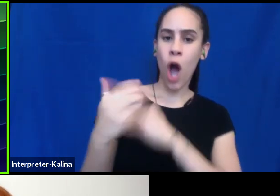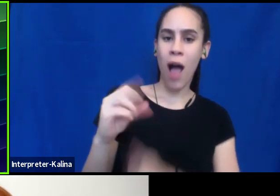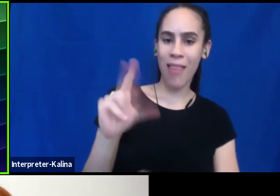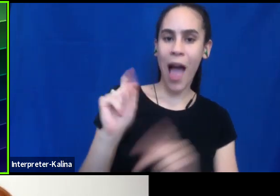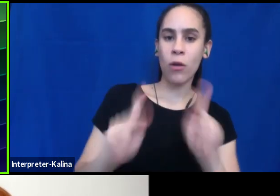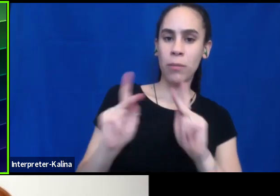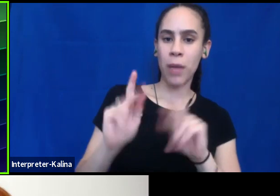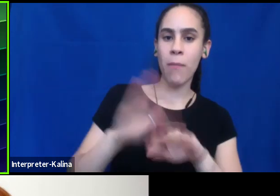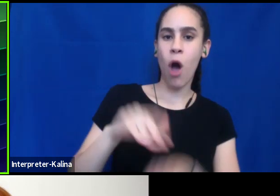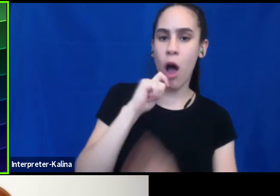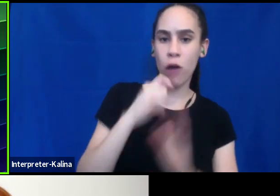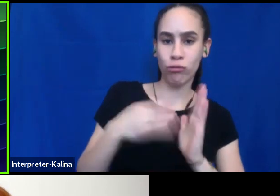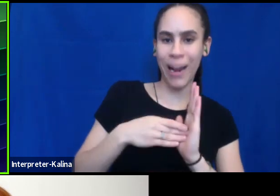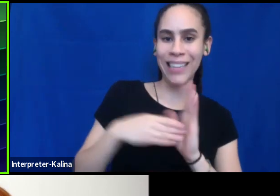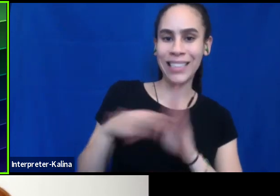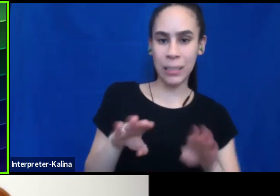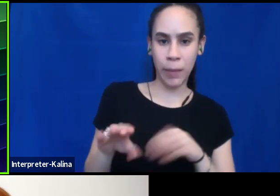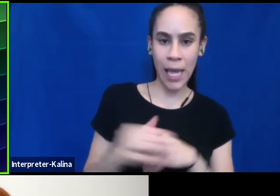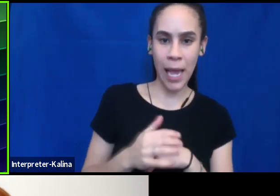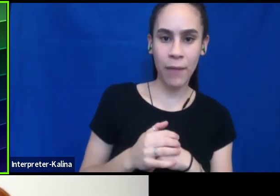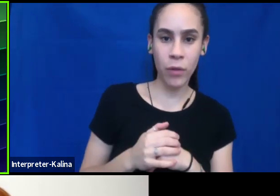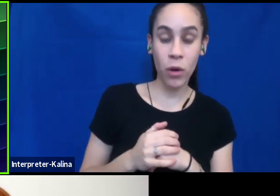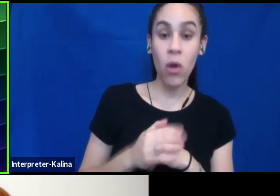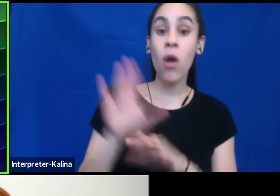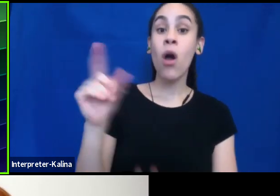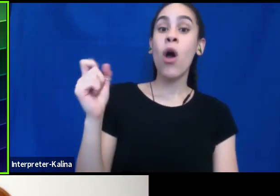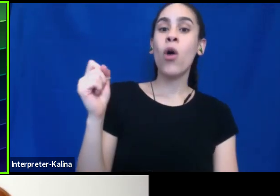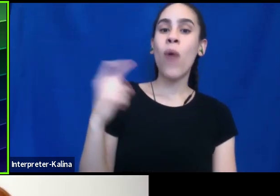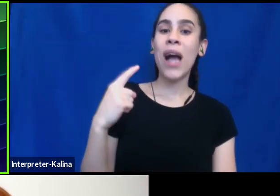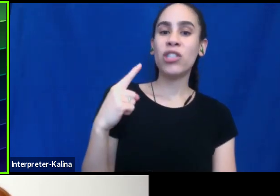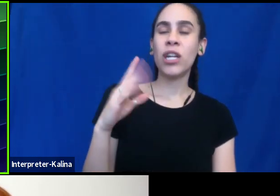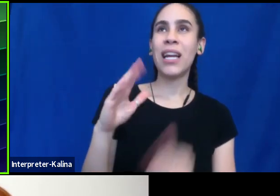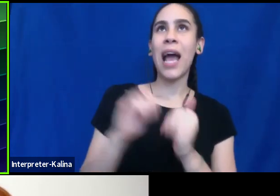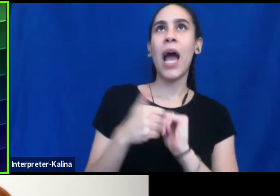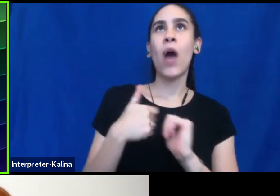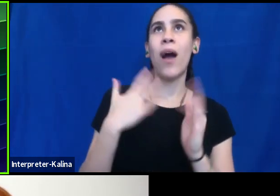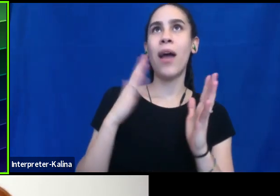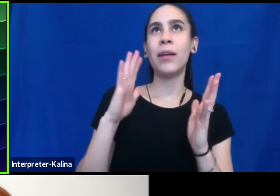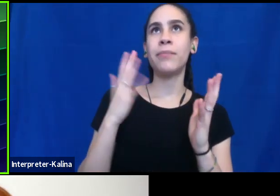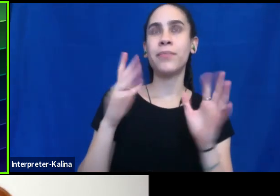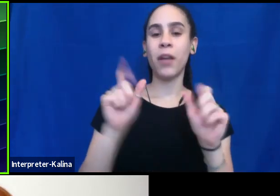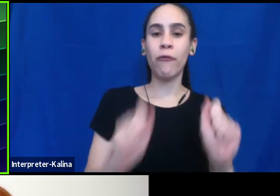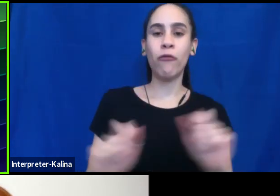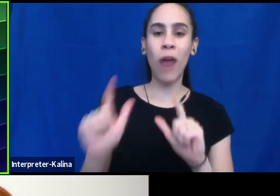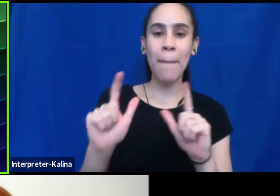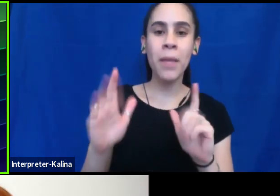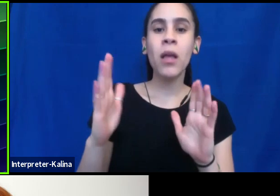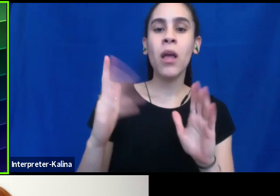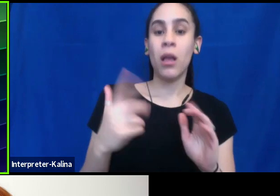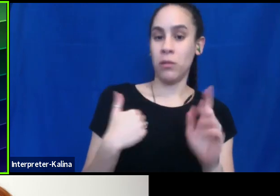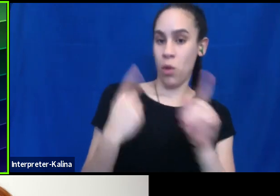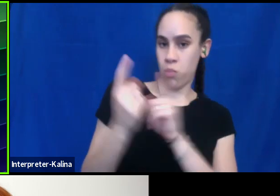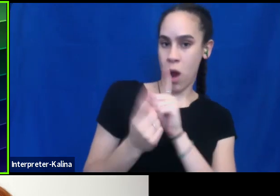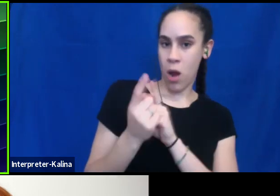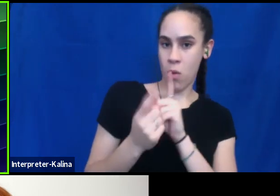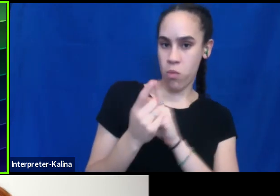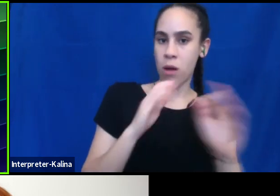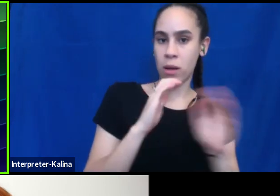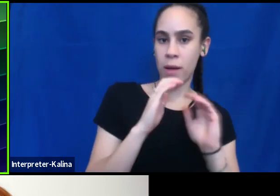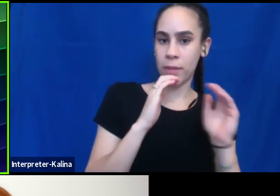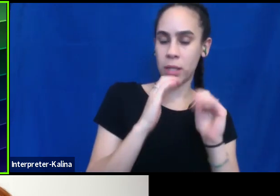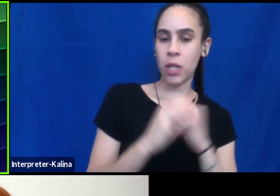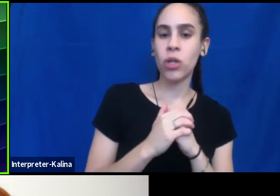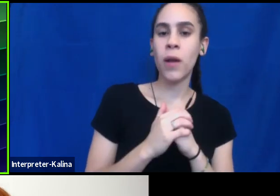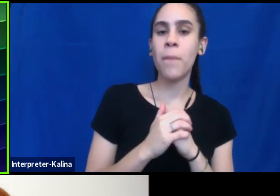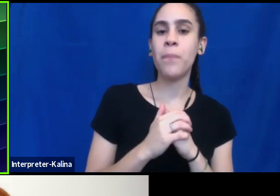Um, this, the question was the, the way that I was framing this was, um, that we were having a one-on-one conversation with someone. Um, so